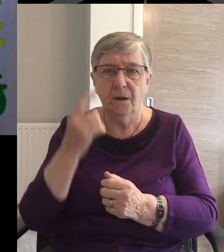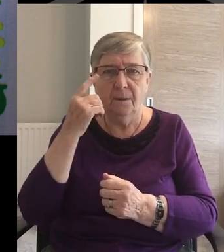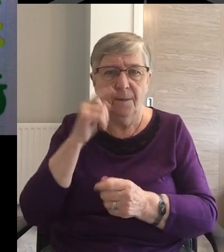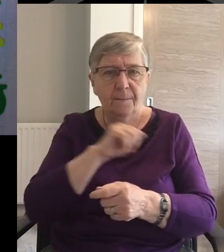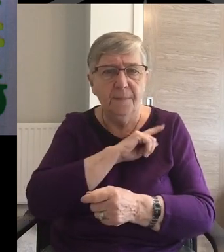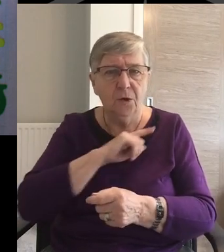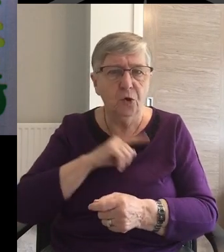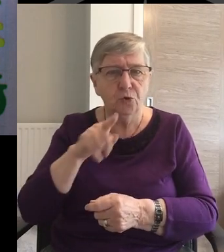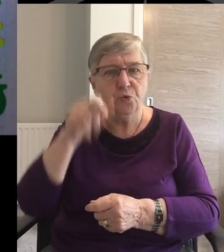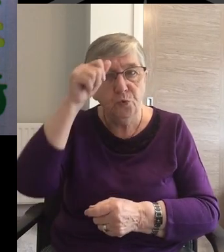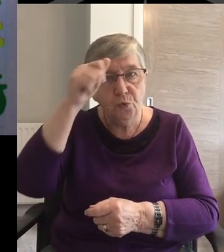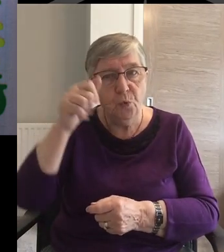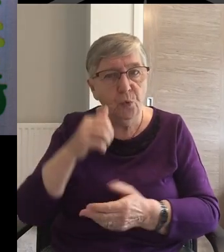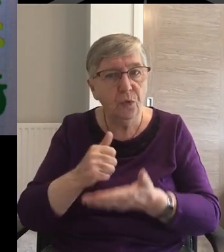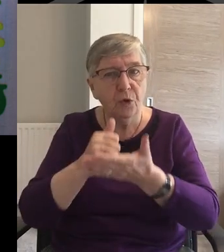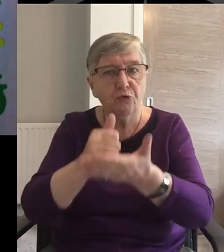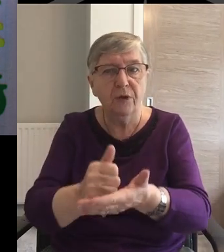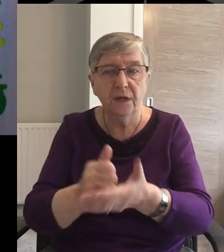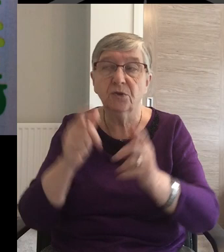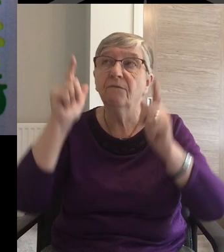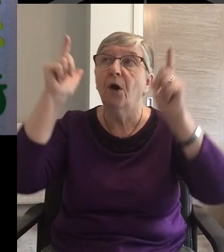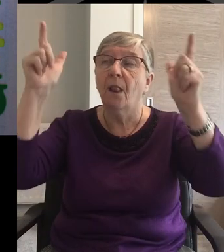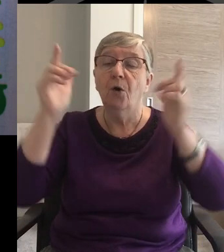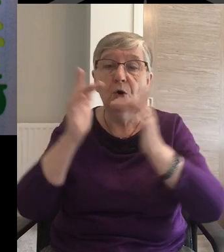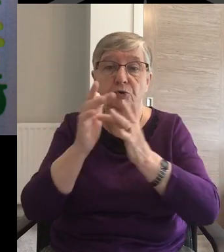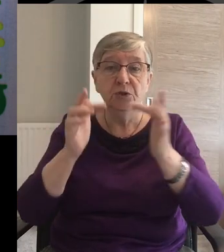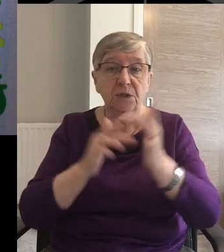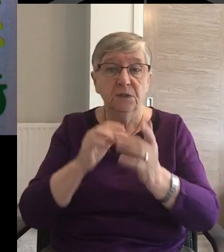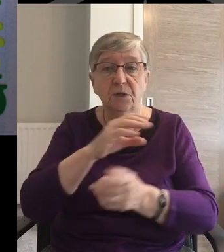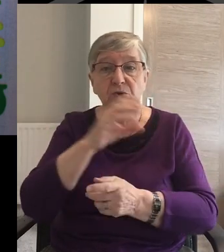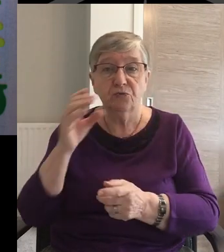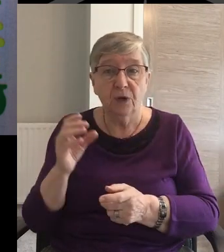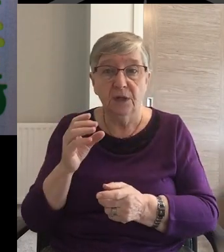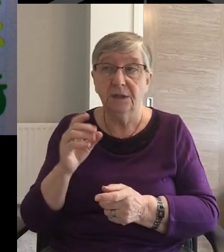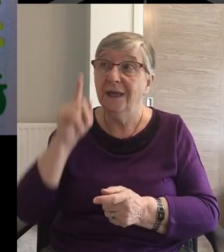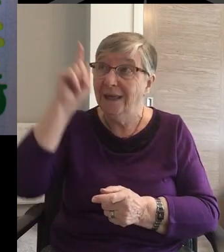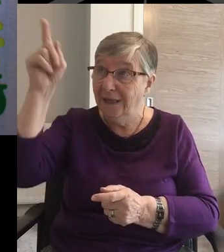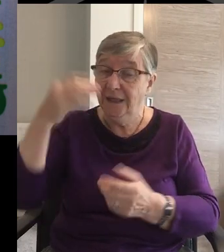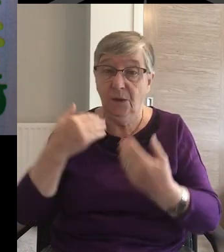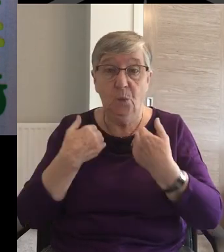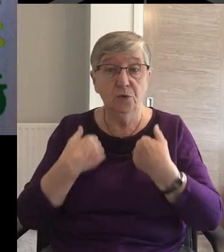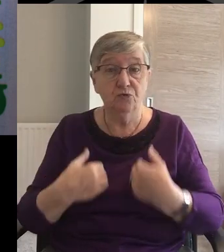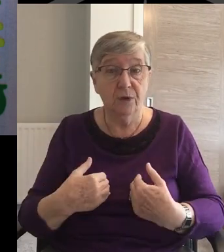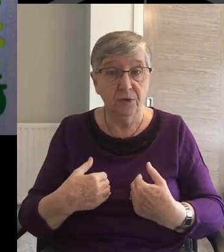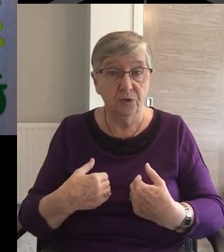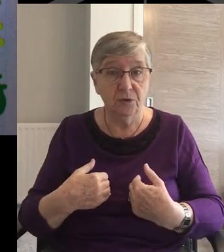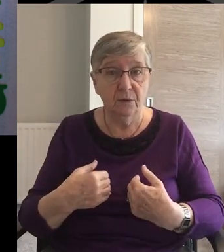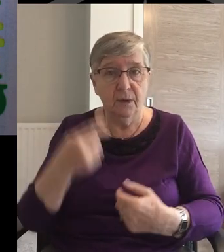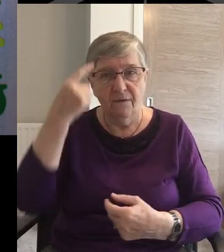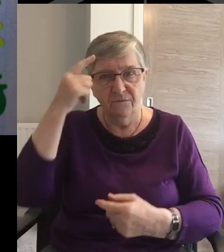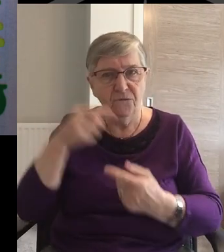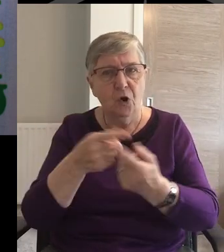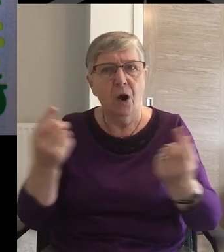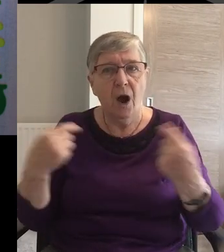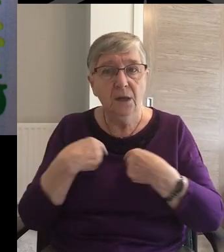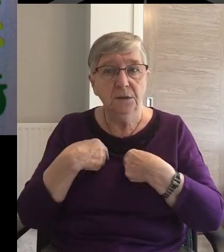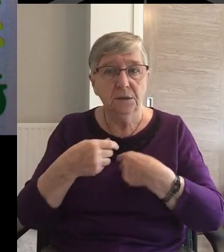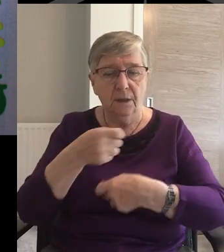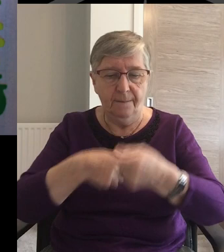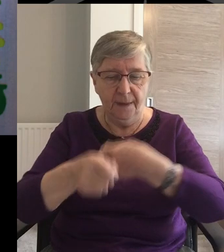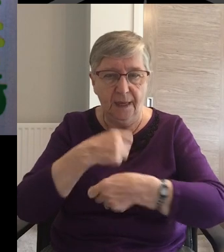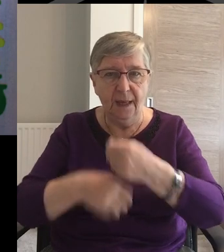know the grace Of our Lord Jesus Christ That though he was rich Yet for your sake He became poor